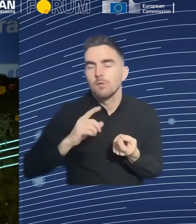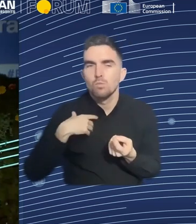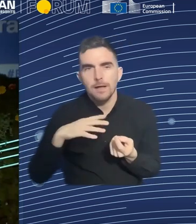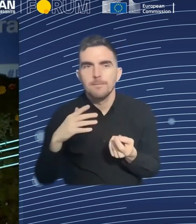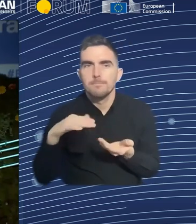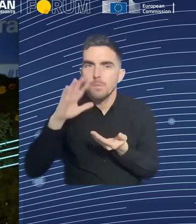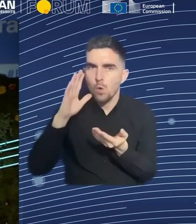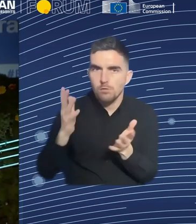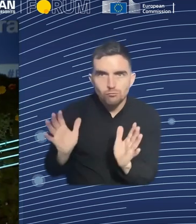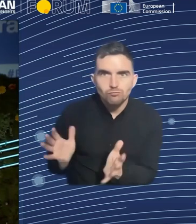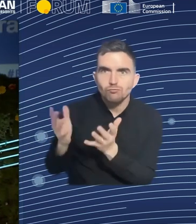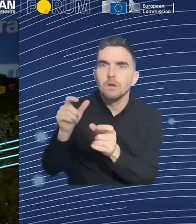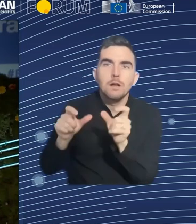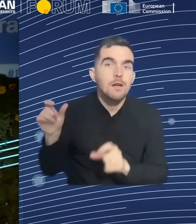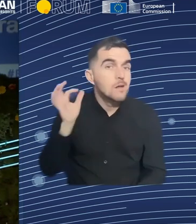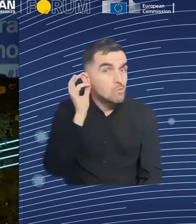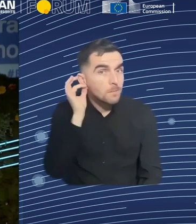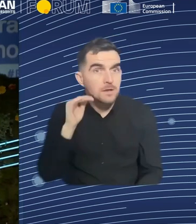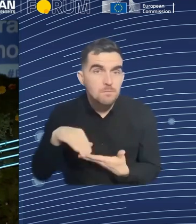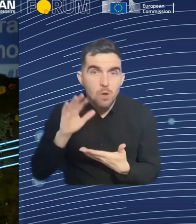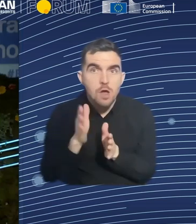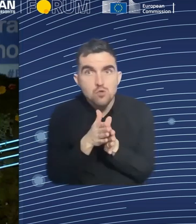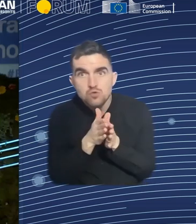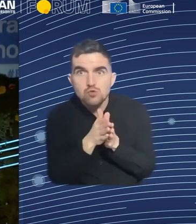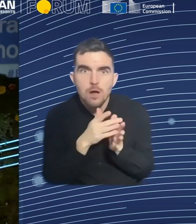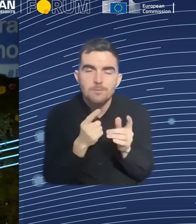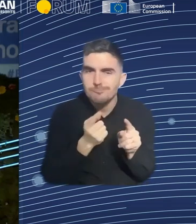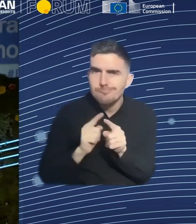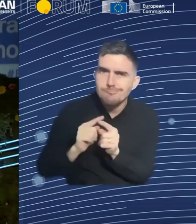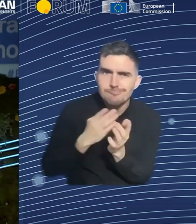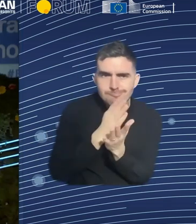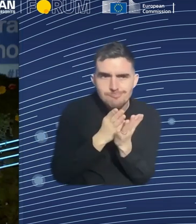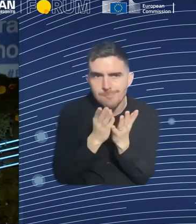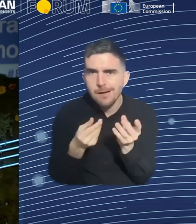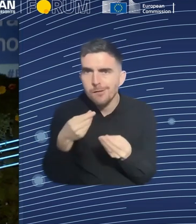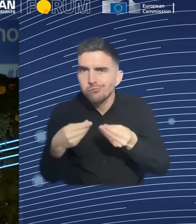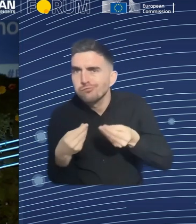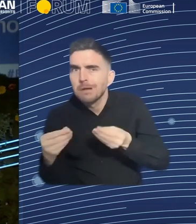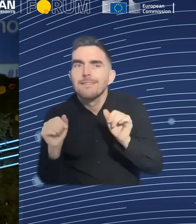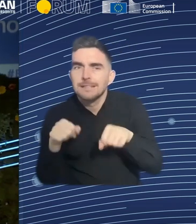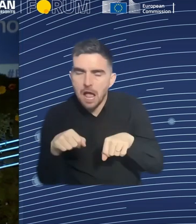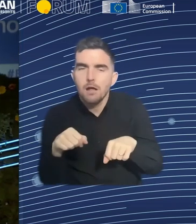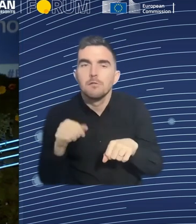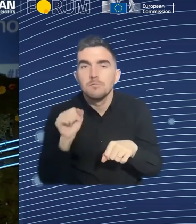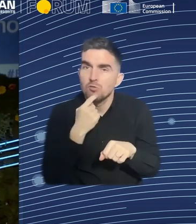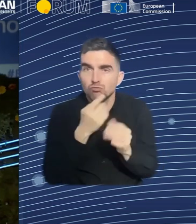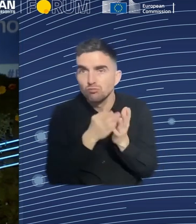kind of degrees and job. So I think